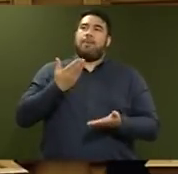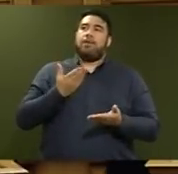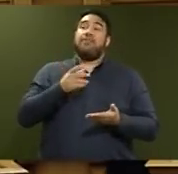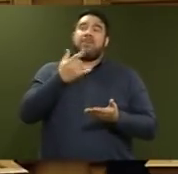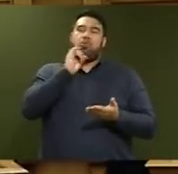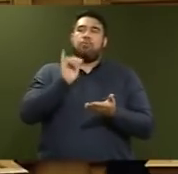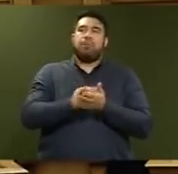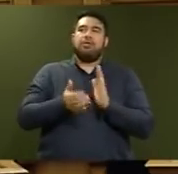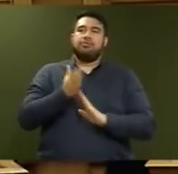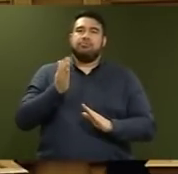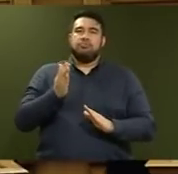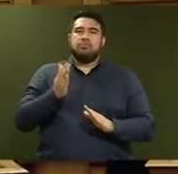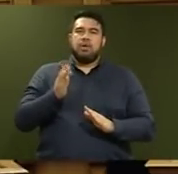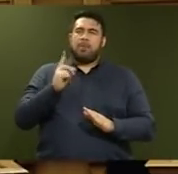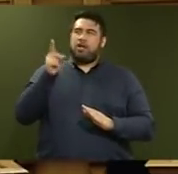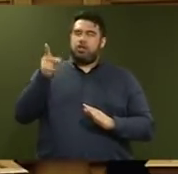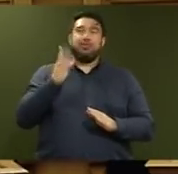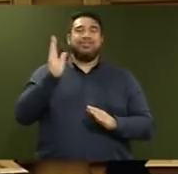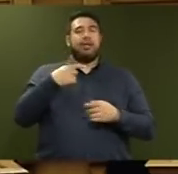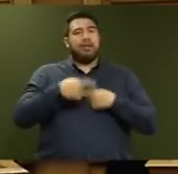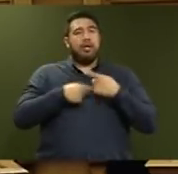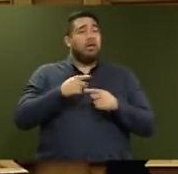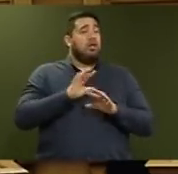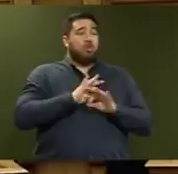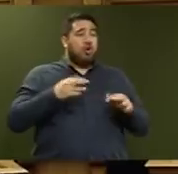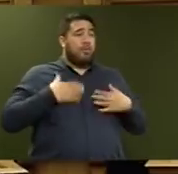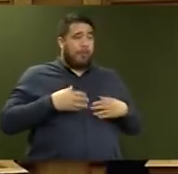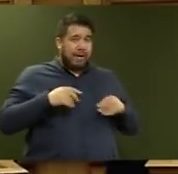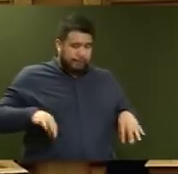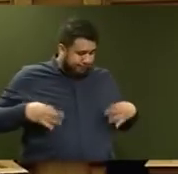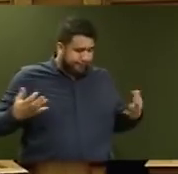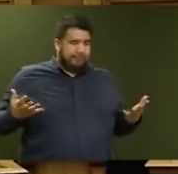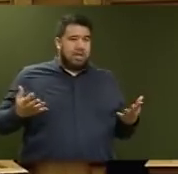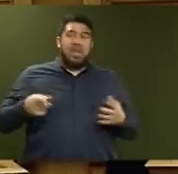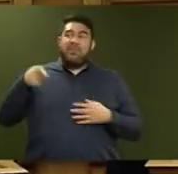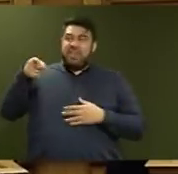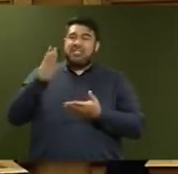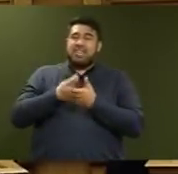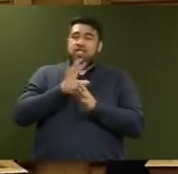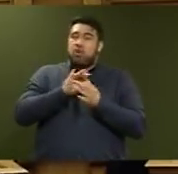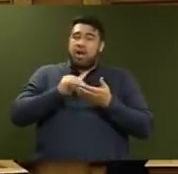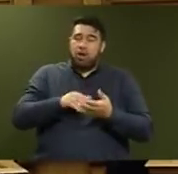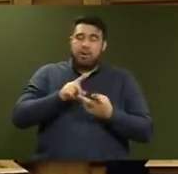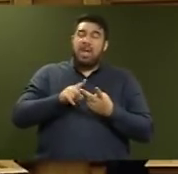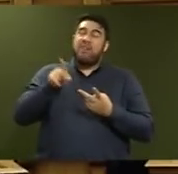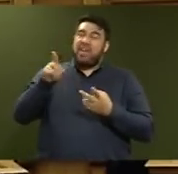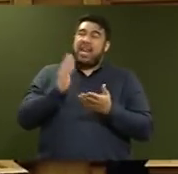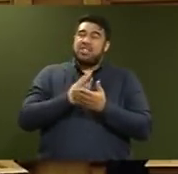his continued statements that there is no more money is inflammatory and unhealthful? Mr